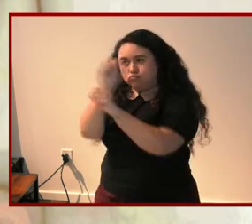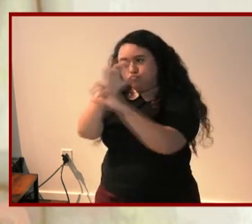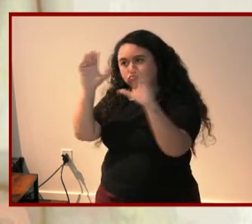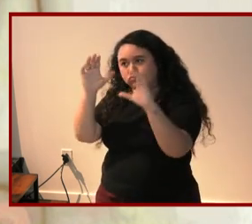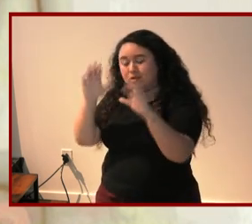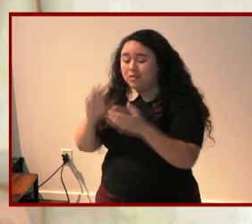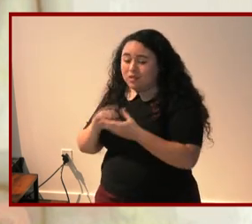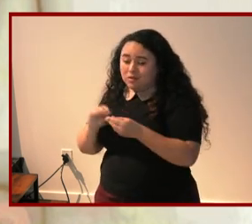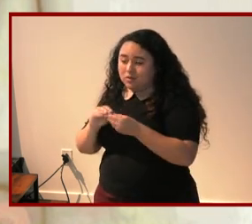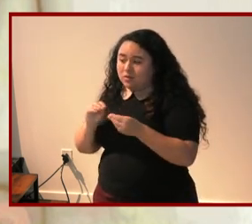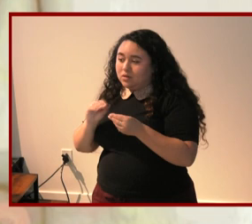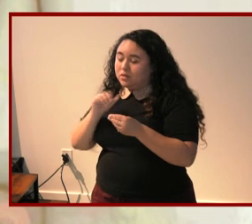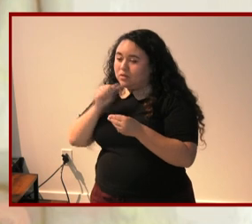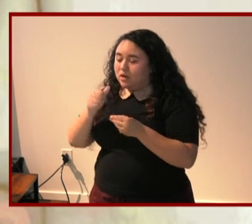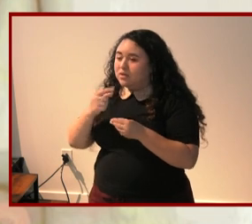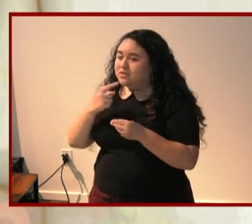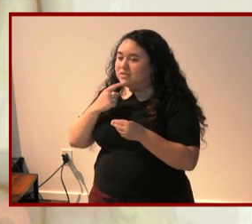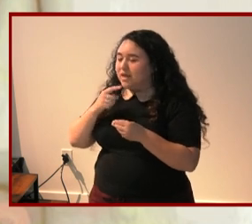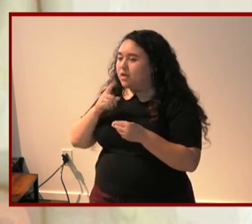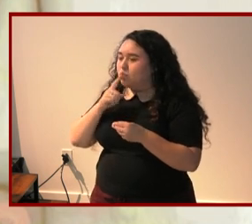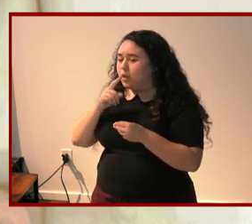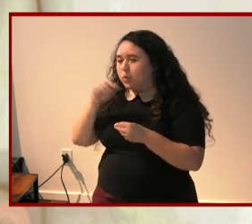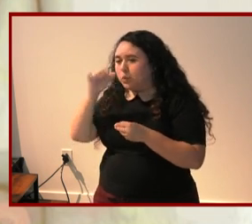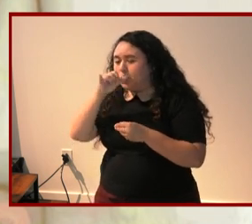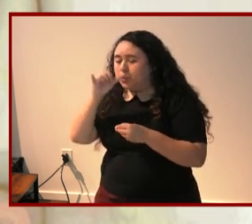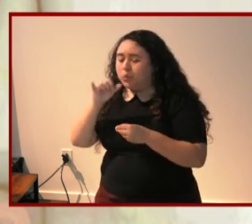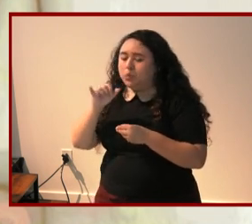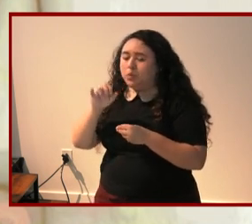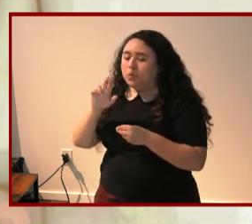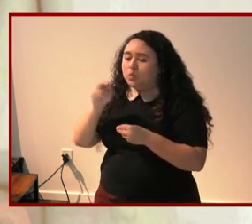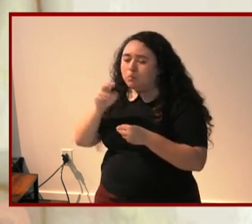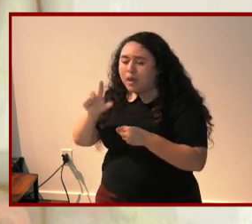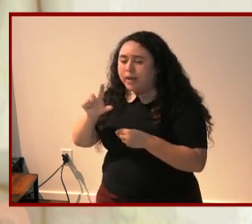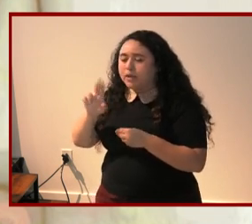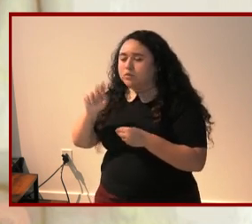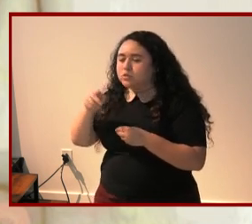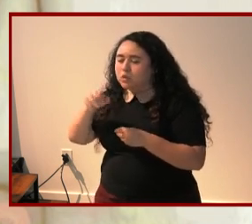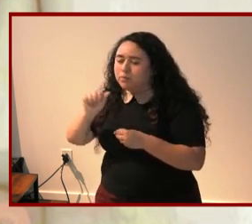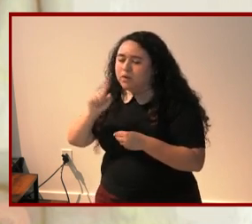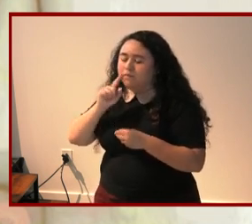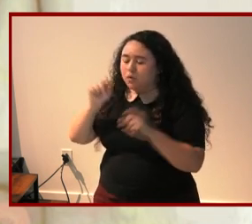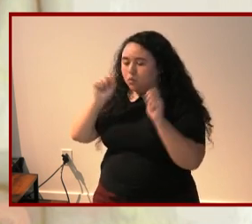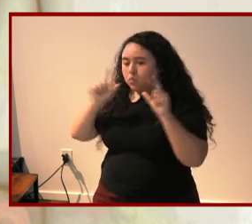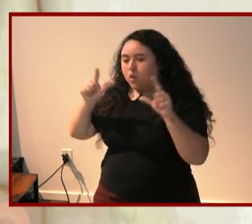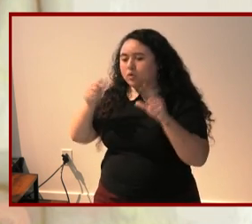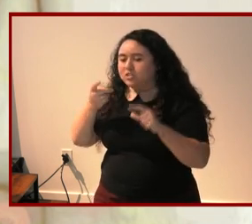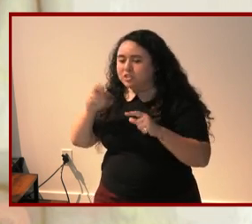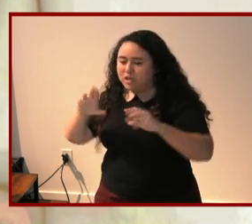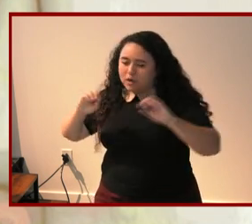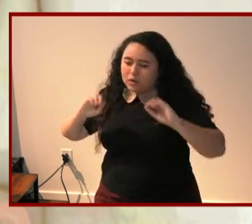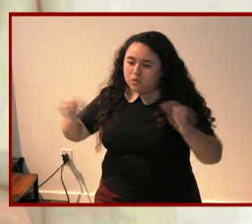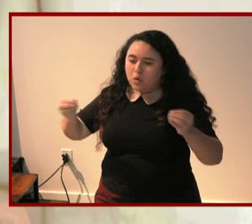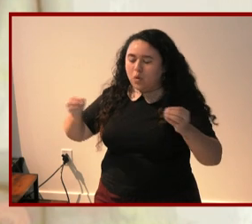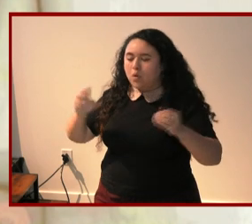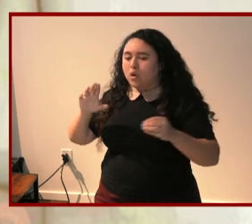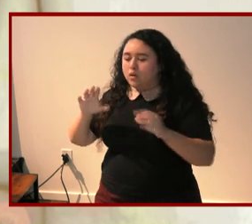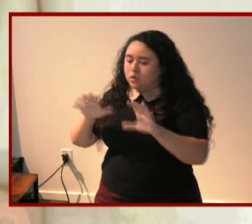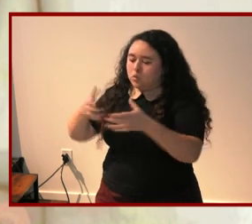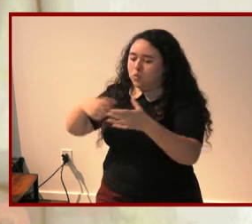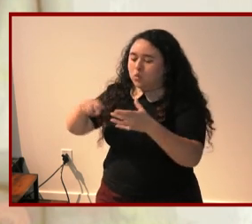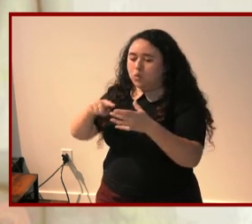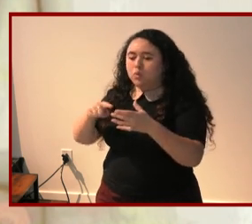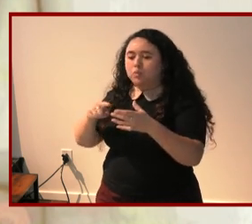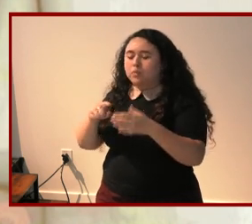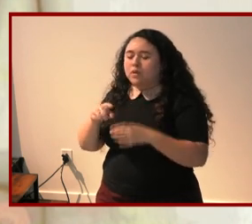memoirs don't conjure radical utopias of woke genderless queer disabled communes or the abolition of capitalism they